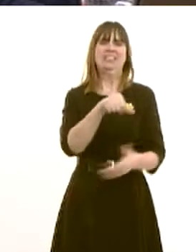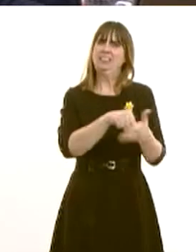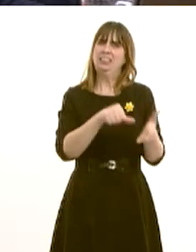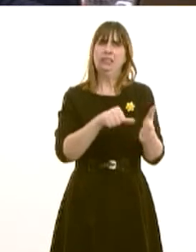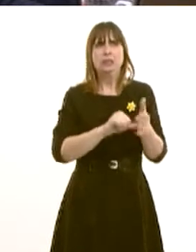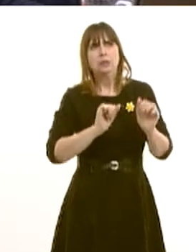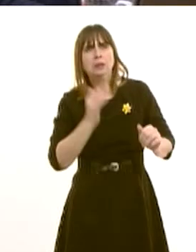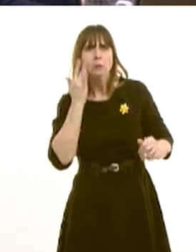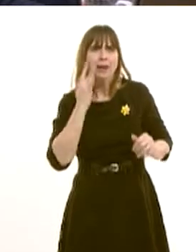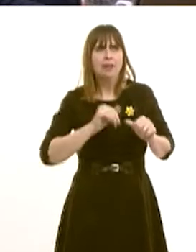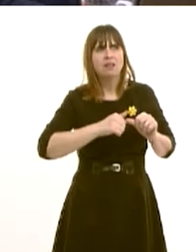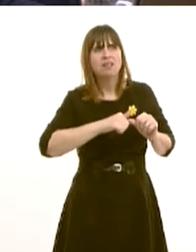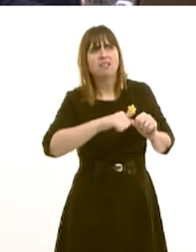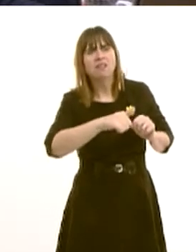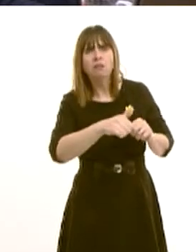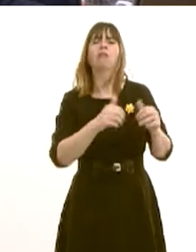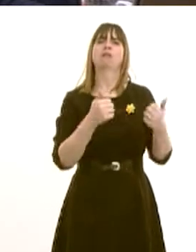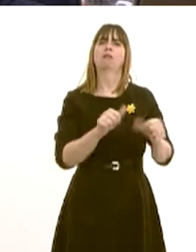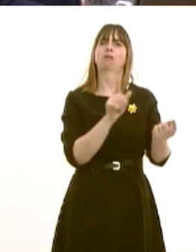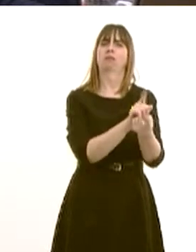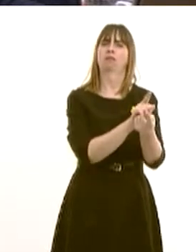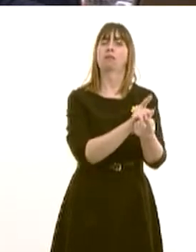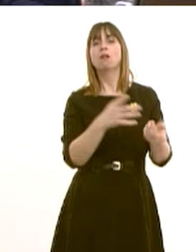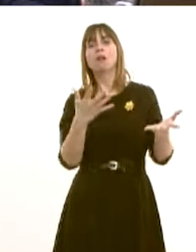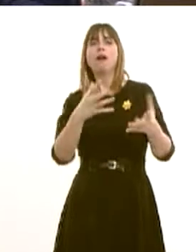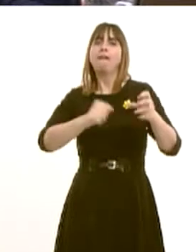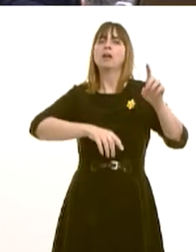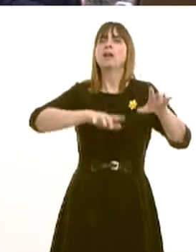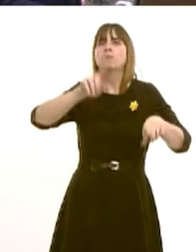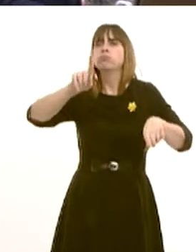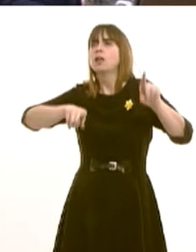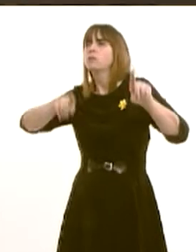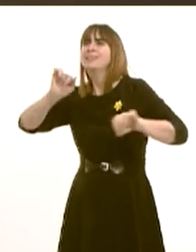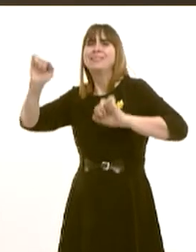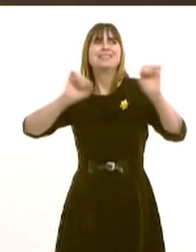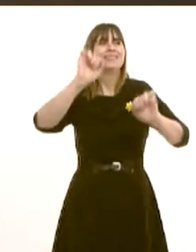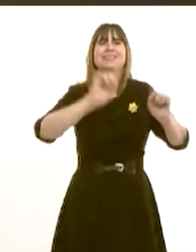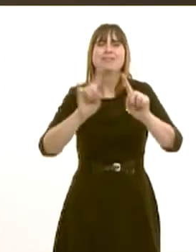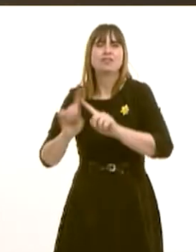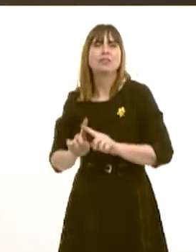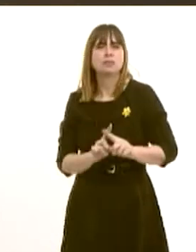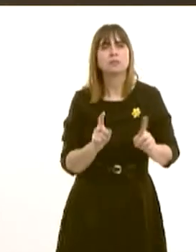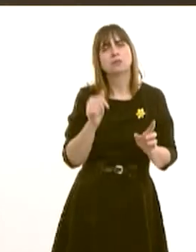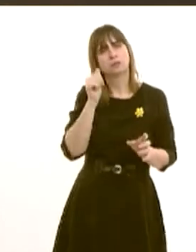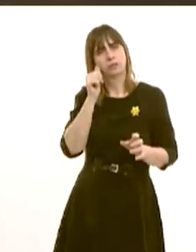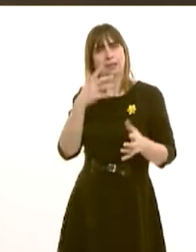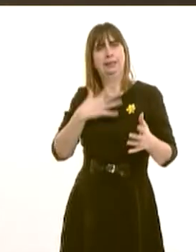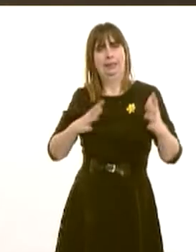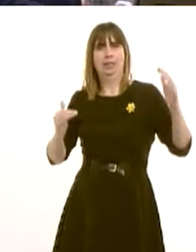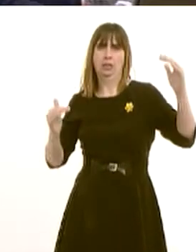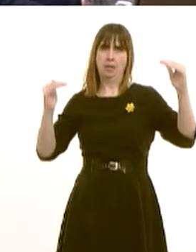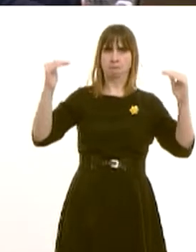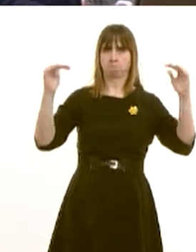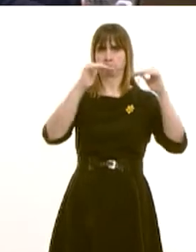In working with a profession, we want to make sure that those inconsistencies, there are independent contractors at the end of the day, but those inconsistencies are, I am doubt. In fairness,